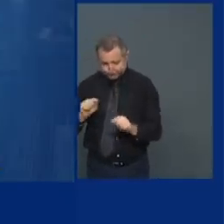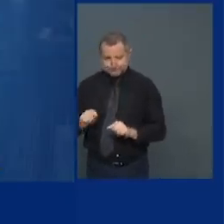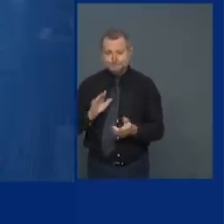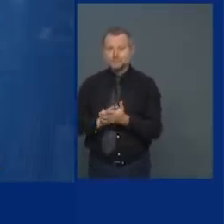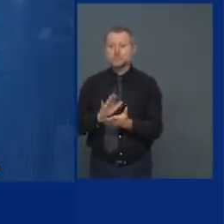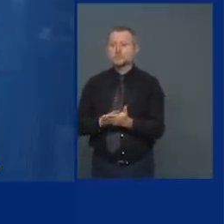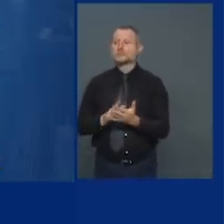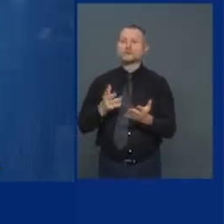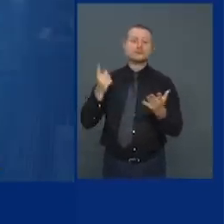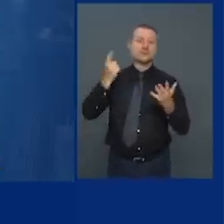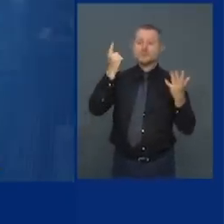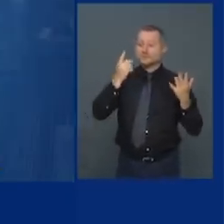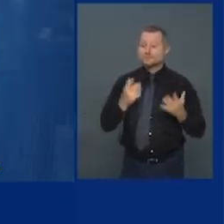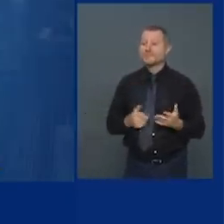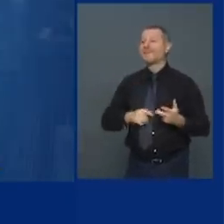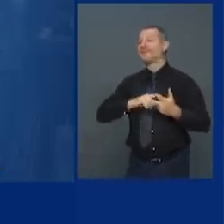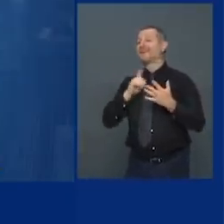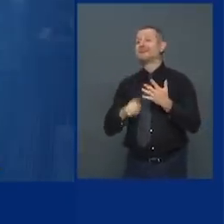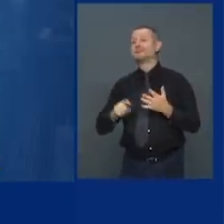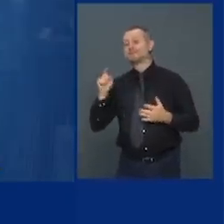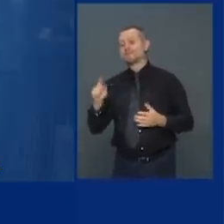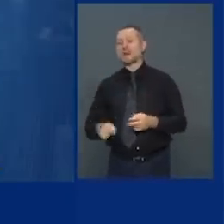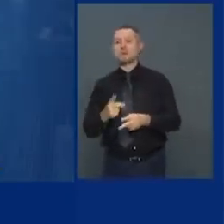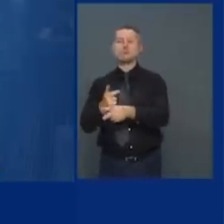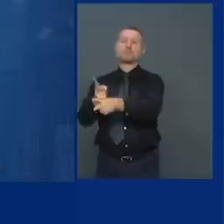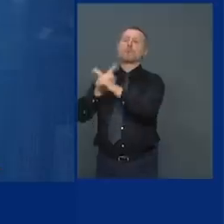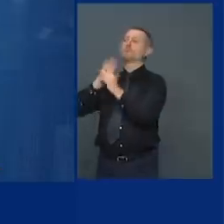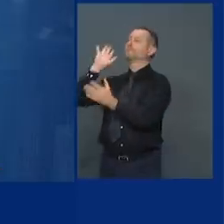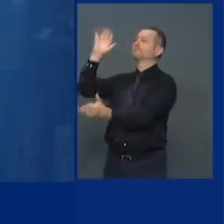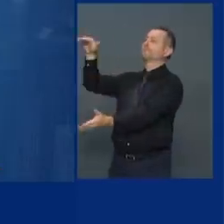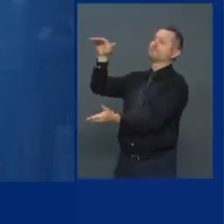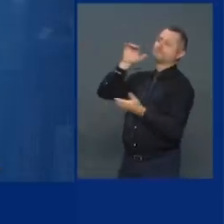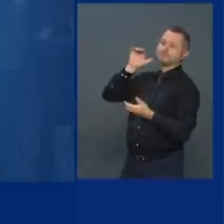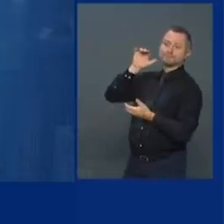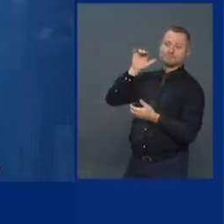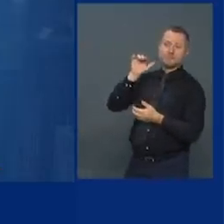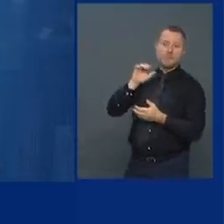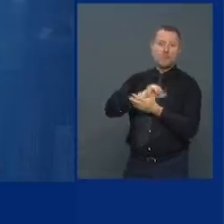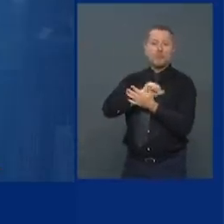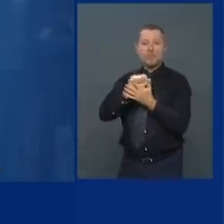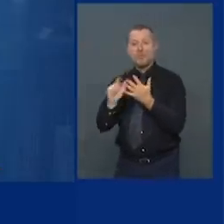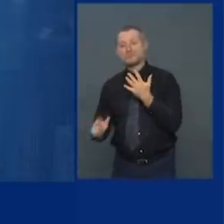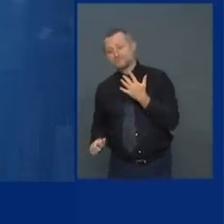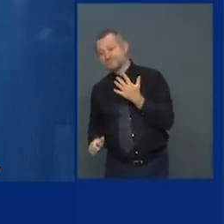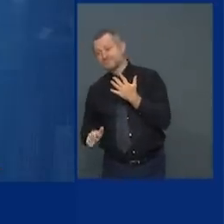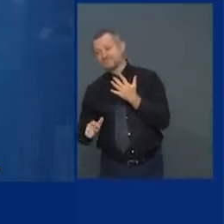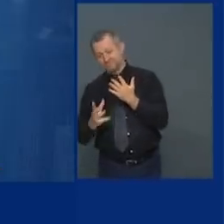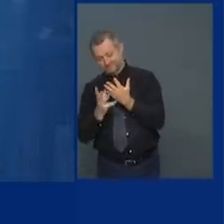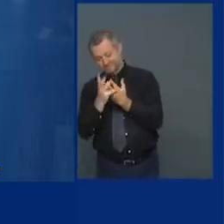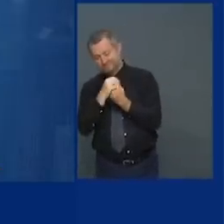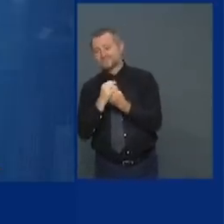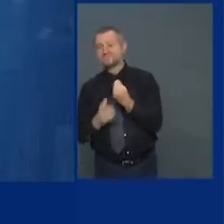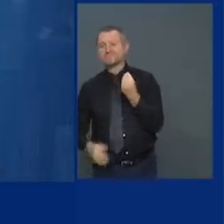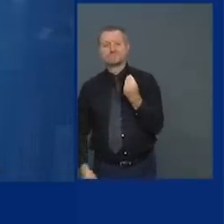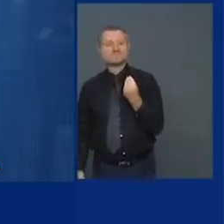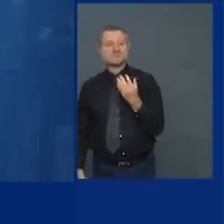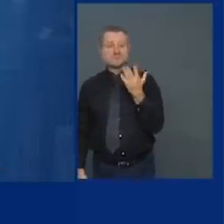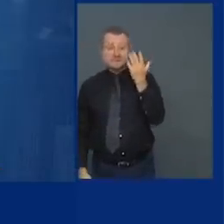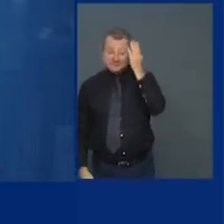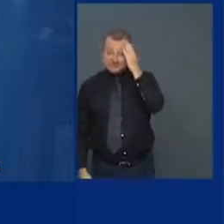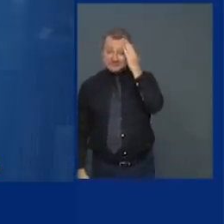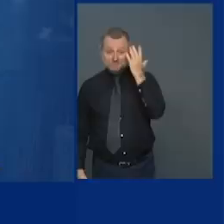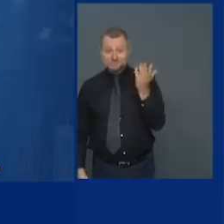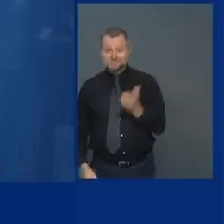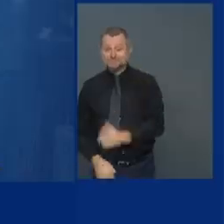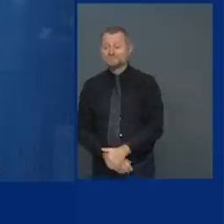and you would have to borrow you'd have to do all three none of them